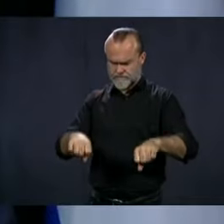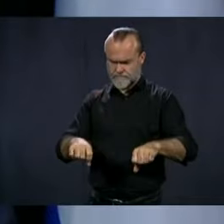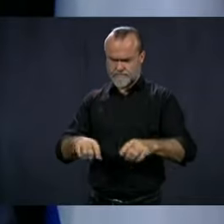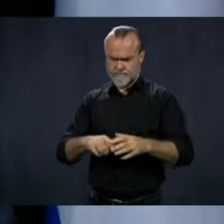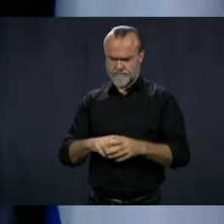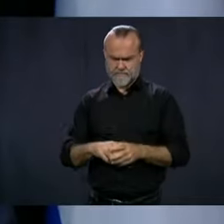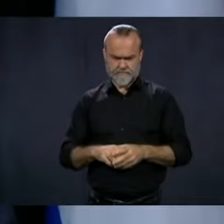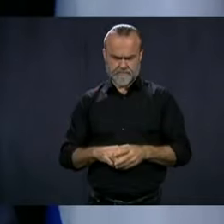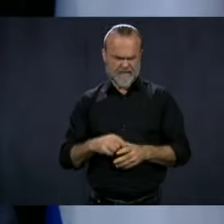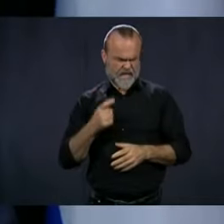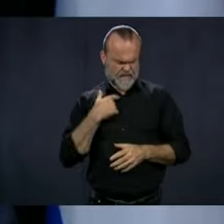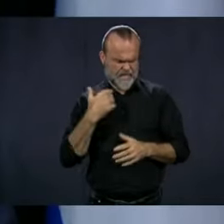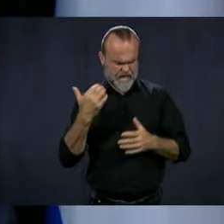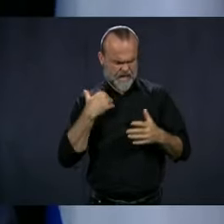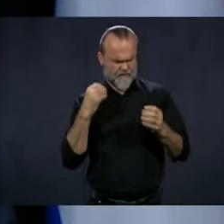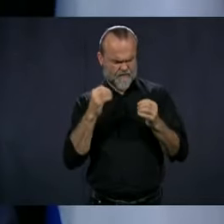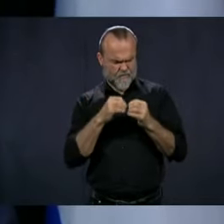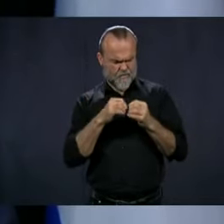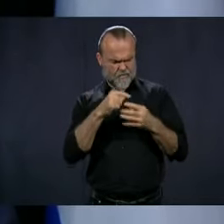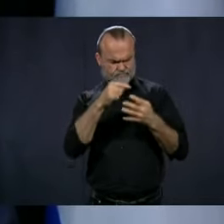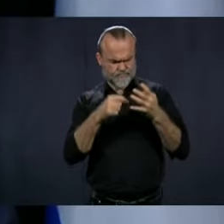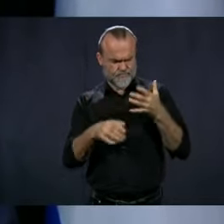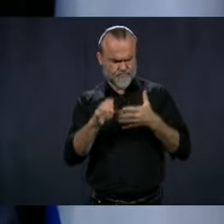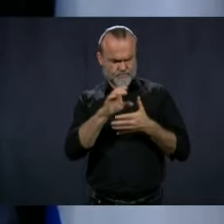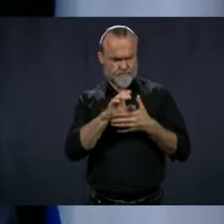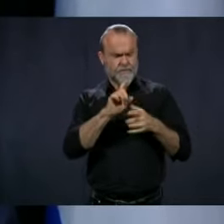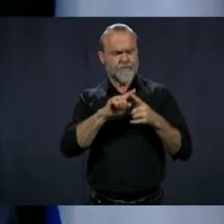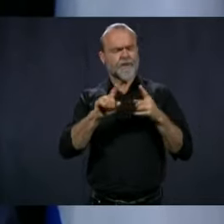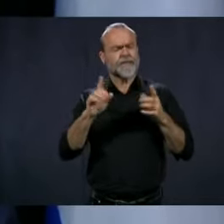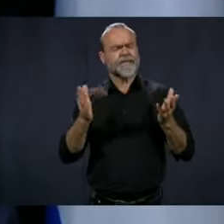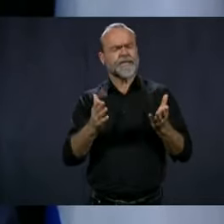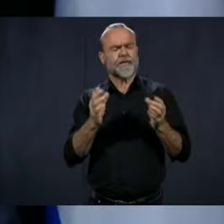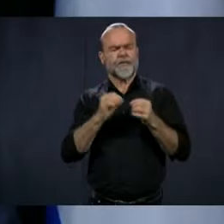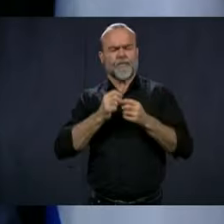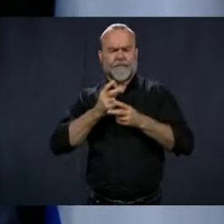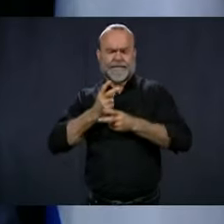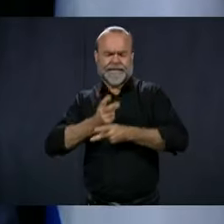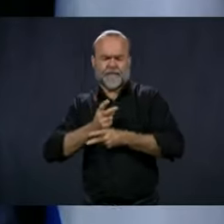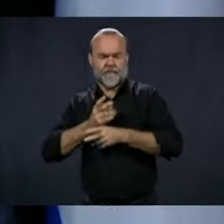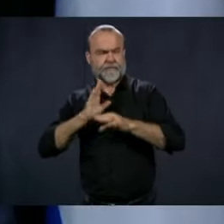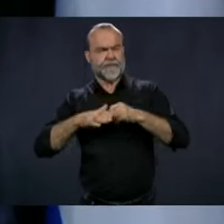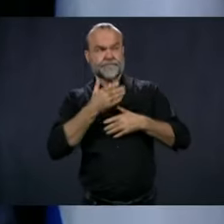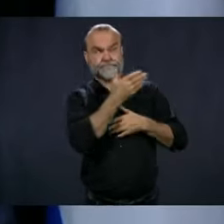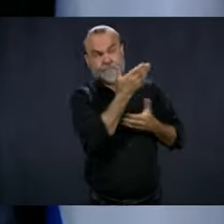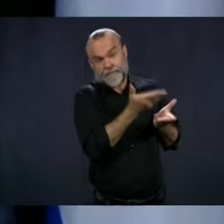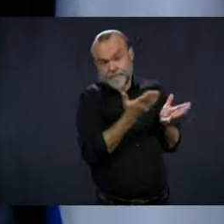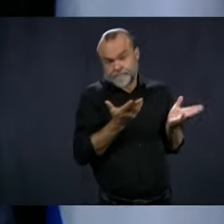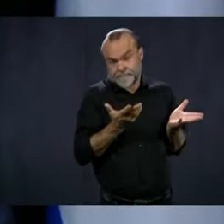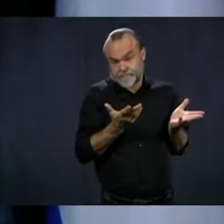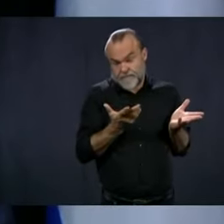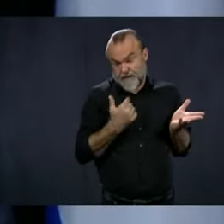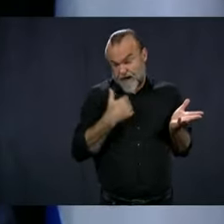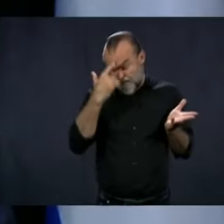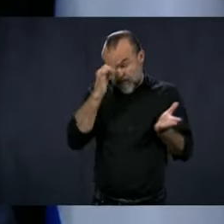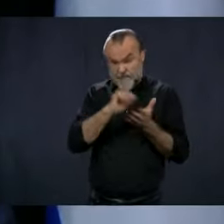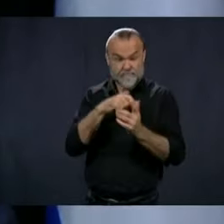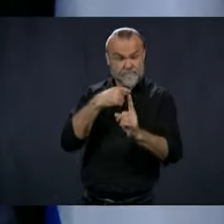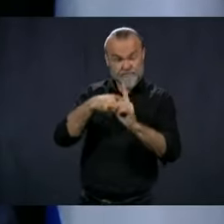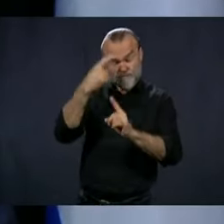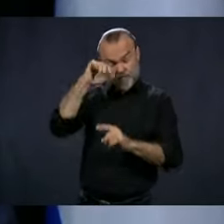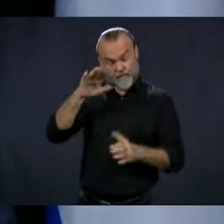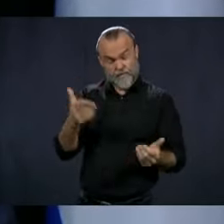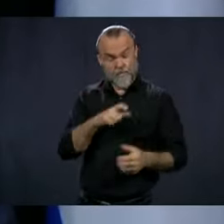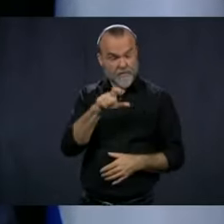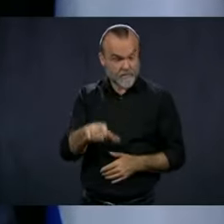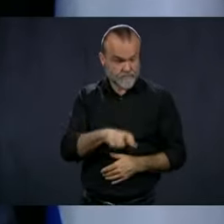more than that. We want to be more conservative than less. And in fact, that's a good story for us. But